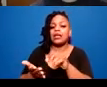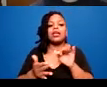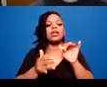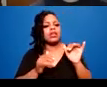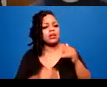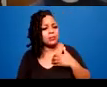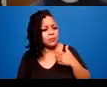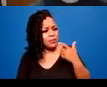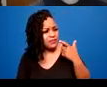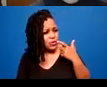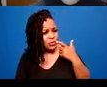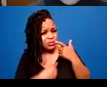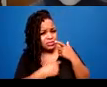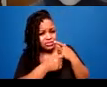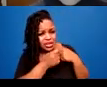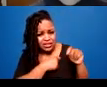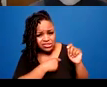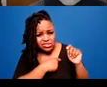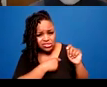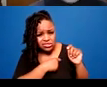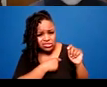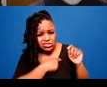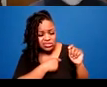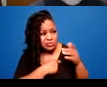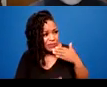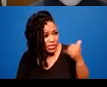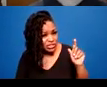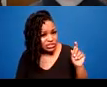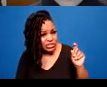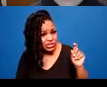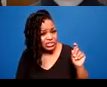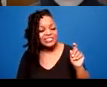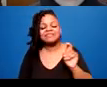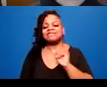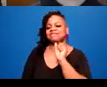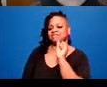No. Oh, yeah. Yes. Okay. I changed microphones.